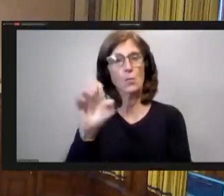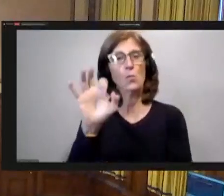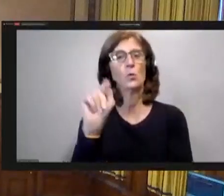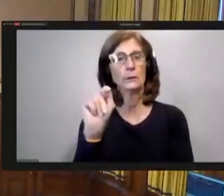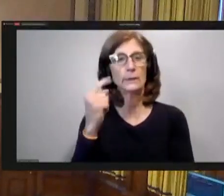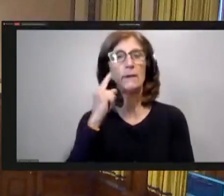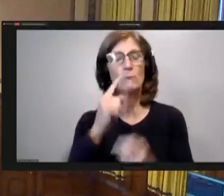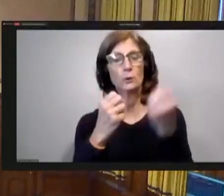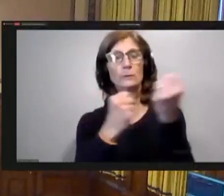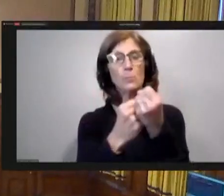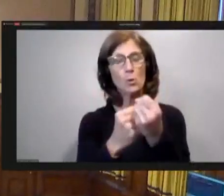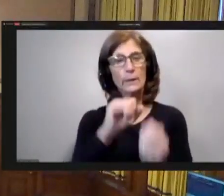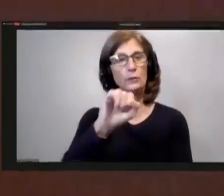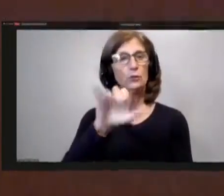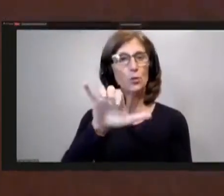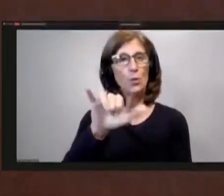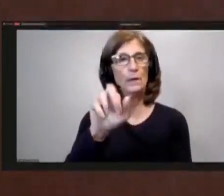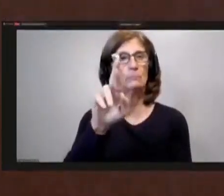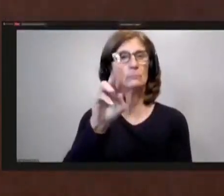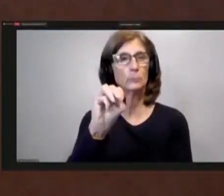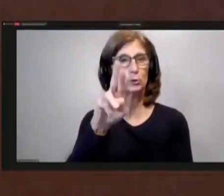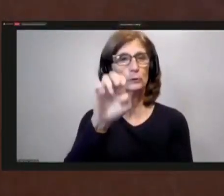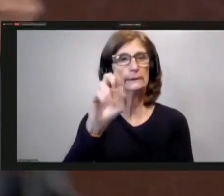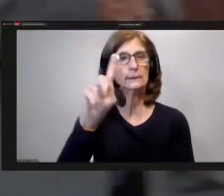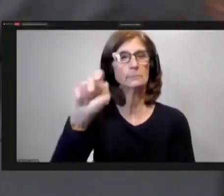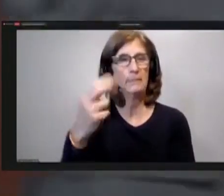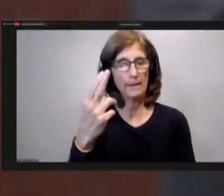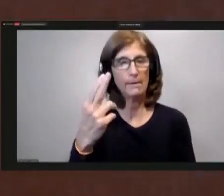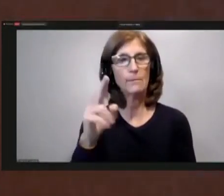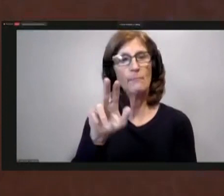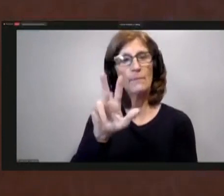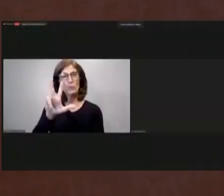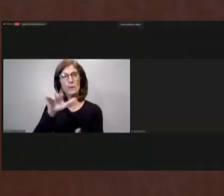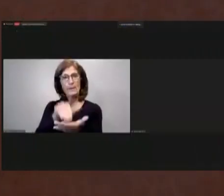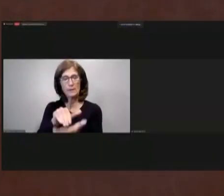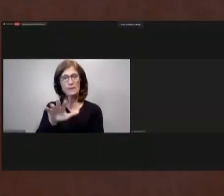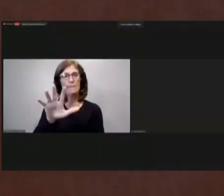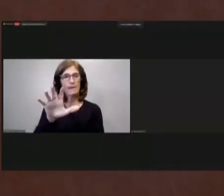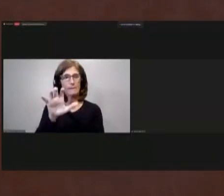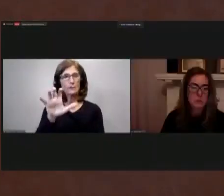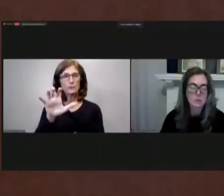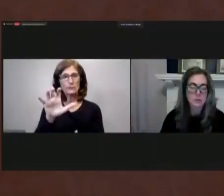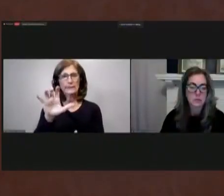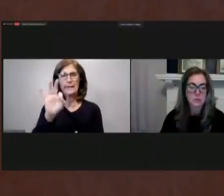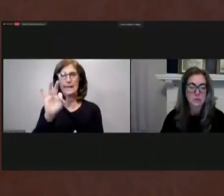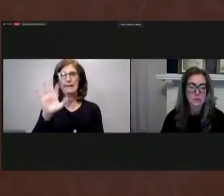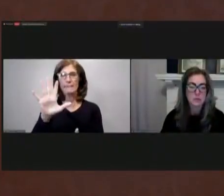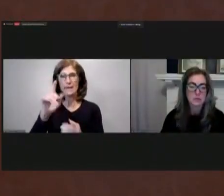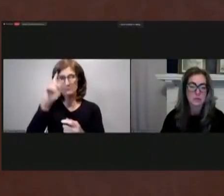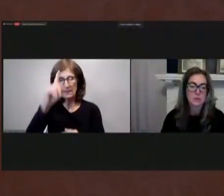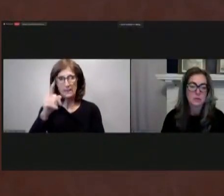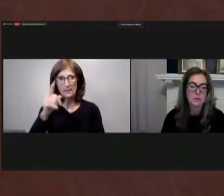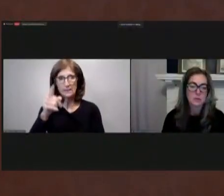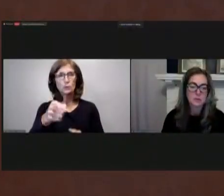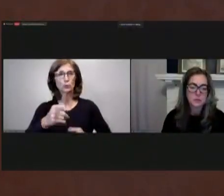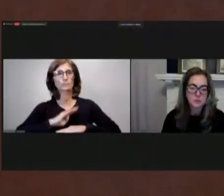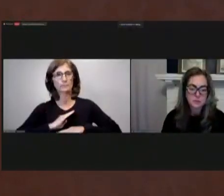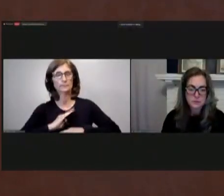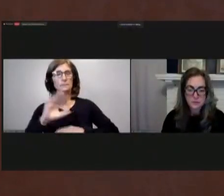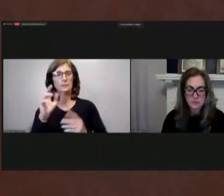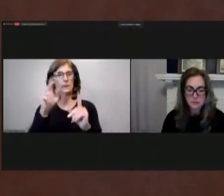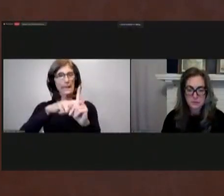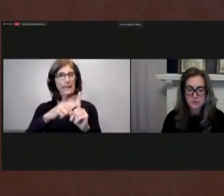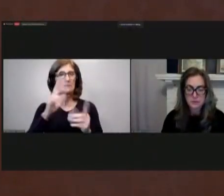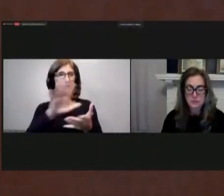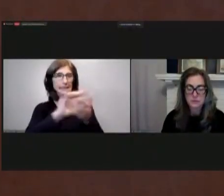julie marie smith in the amount of 3558.95 in settlement of a claim for damage to our vehicle